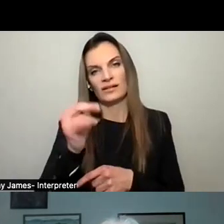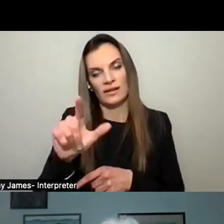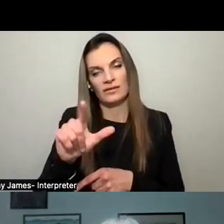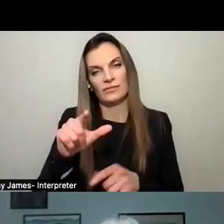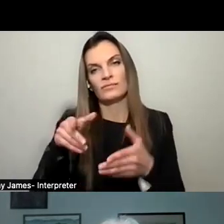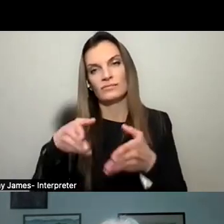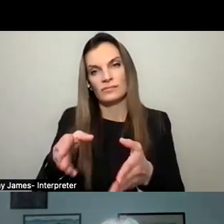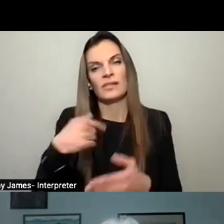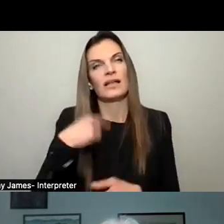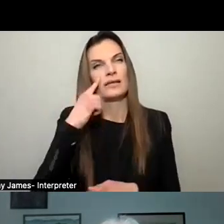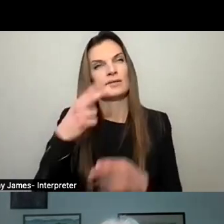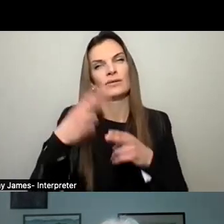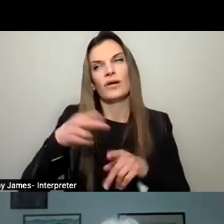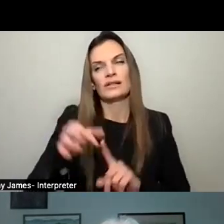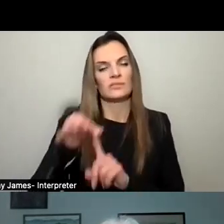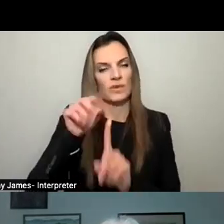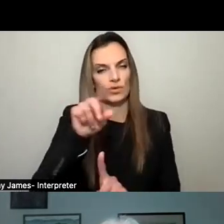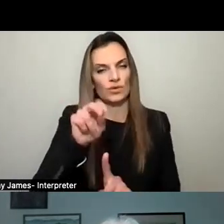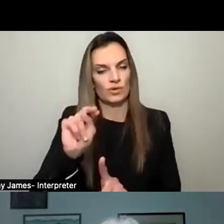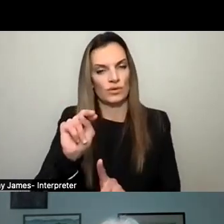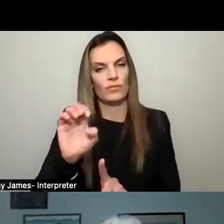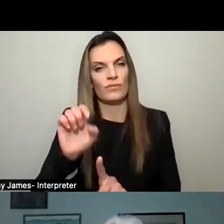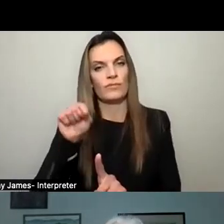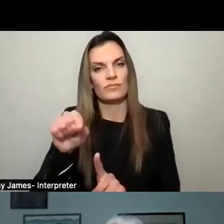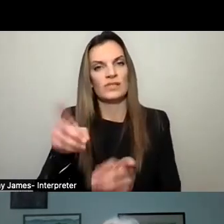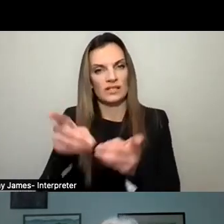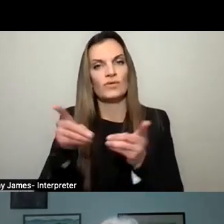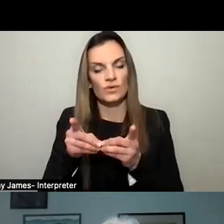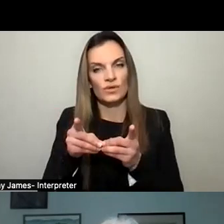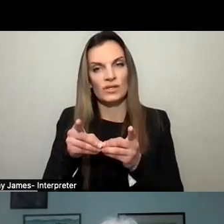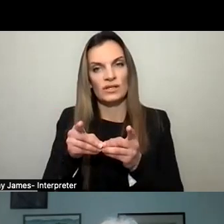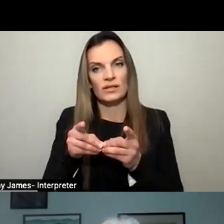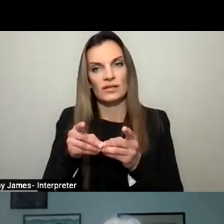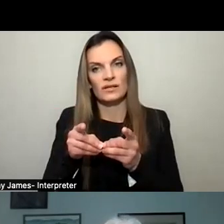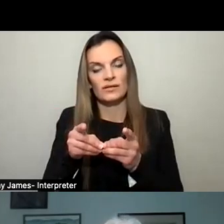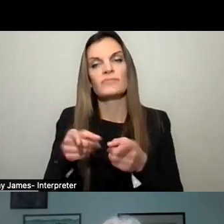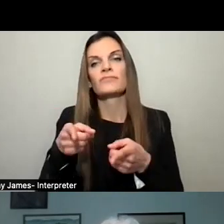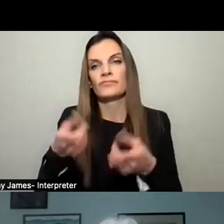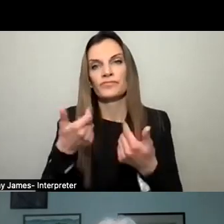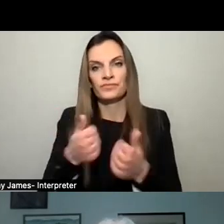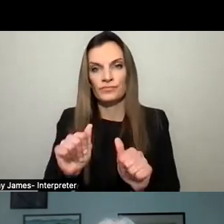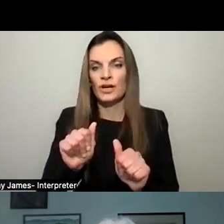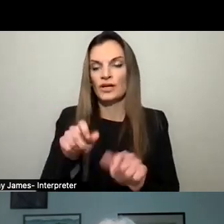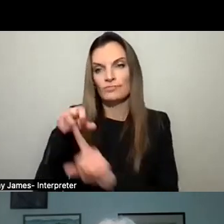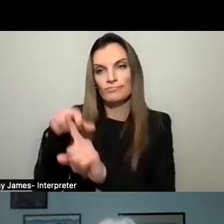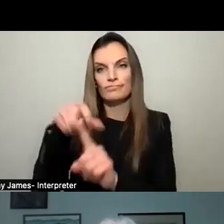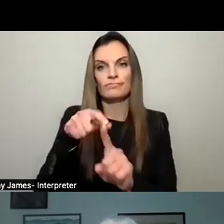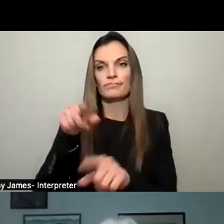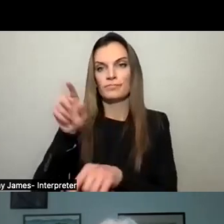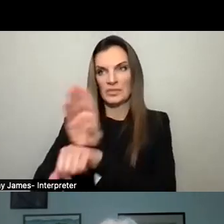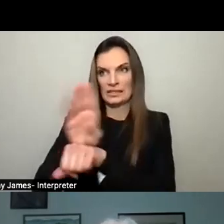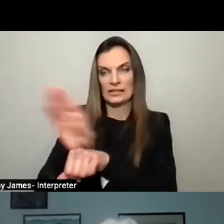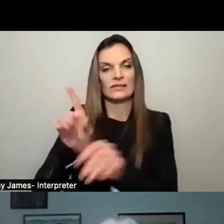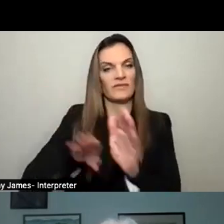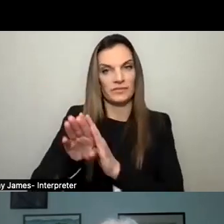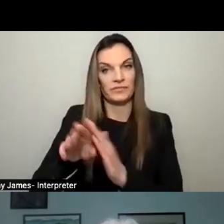a special zoning district, I believe, and they're out trying to find developers for that. For me, I